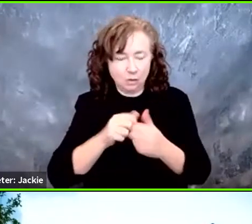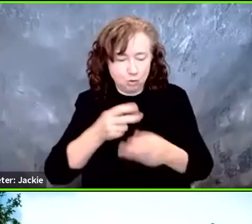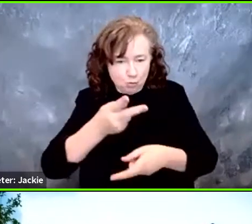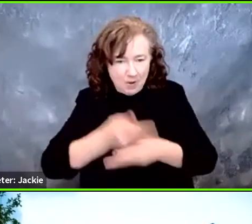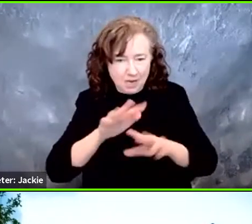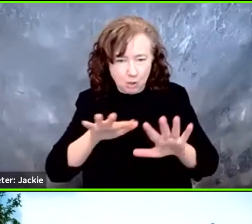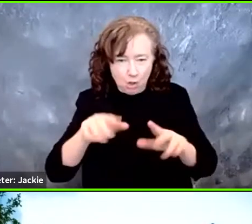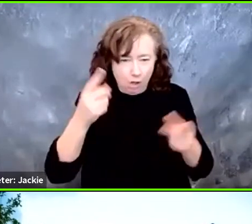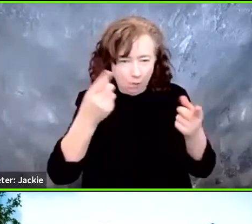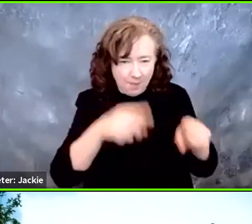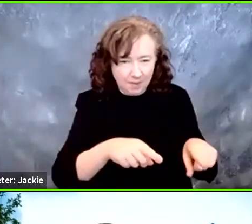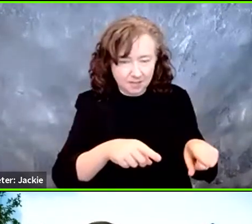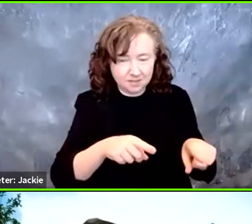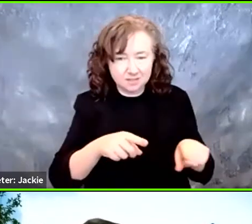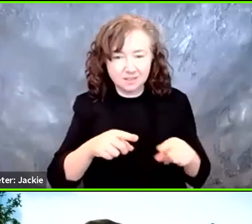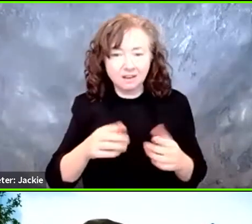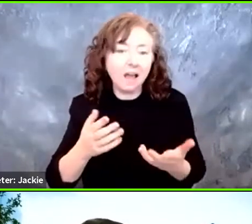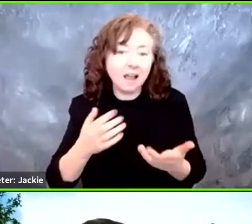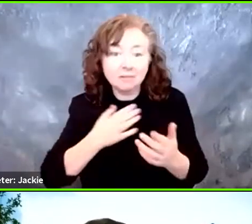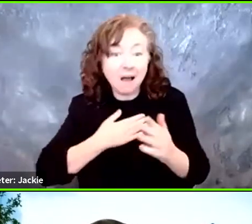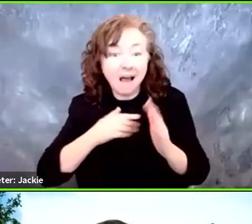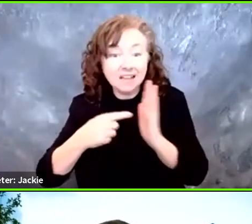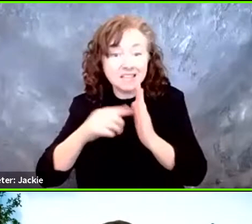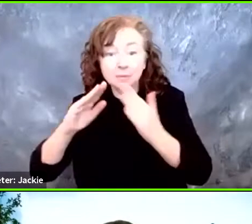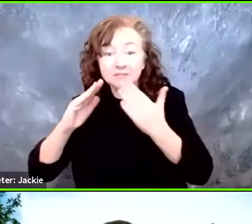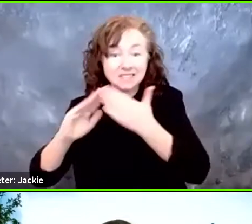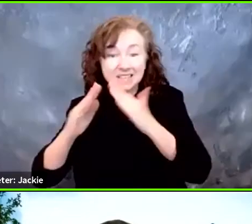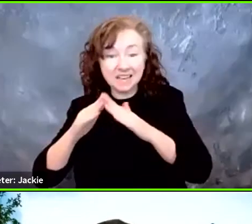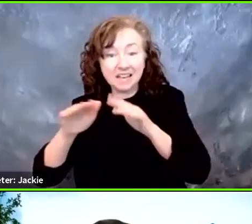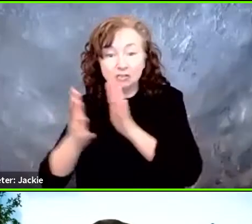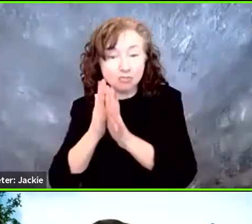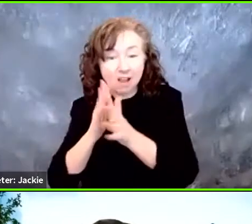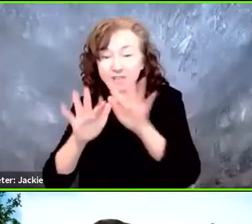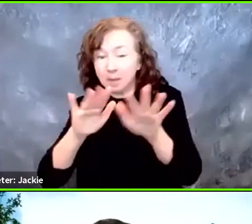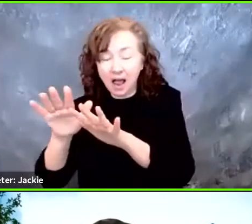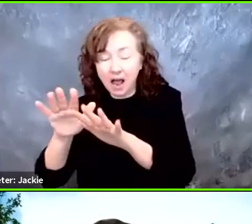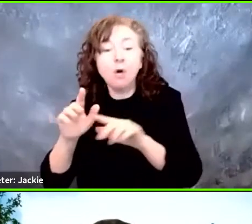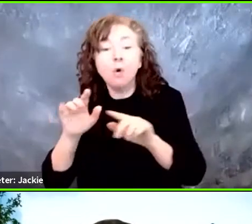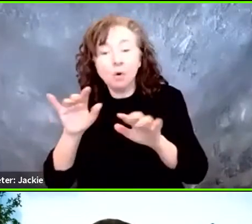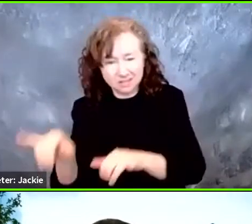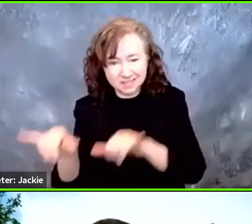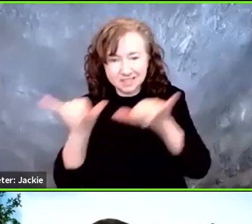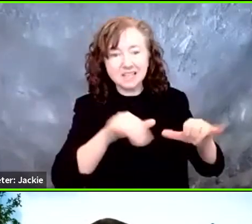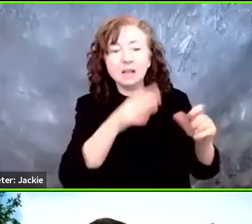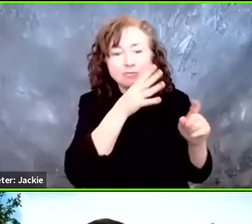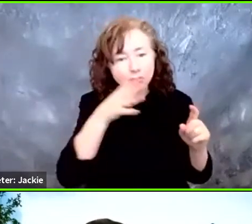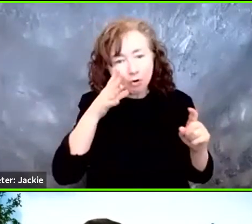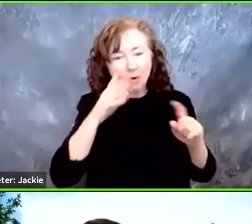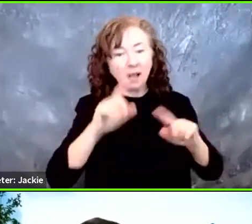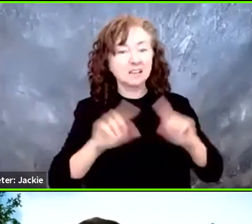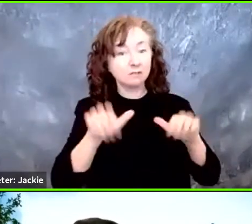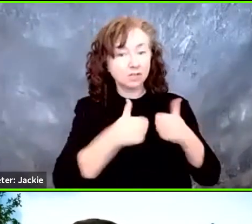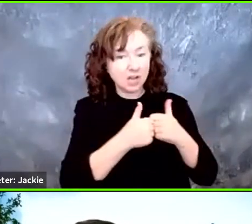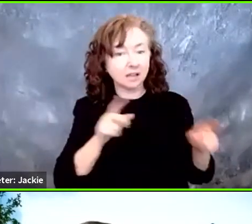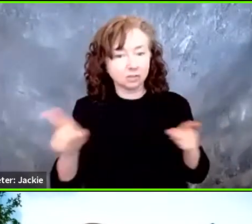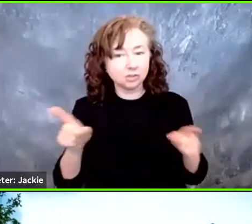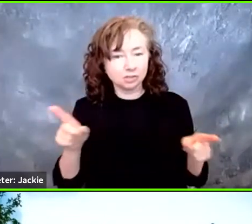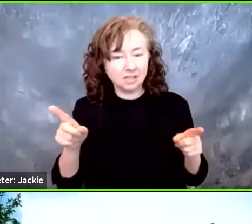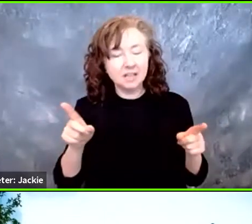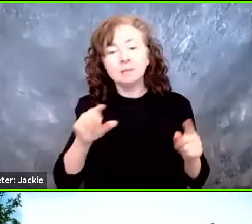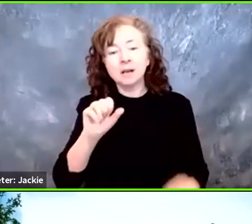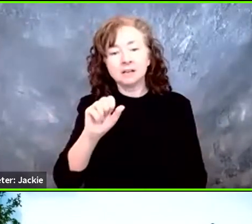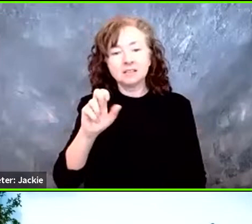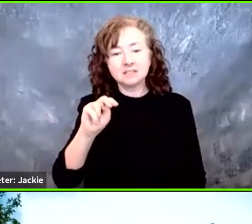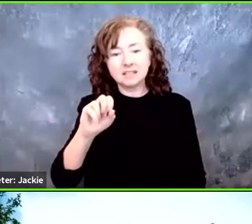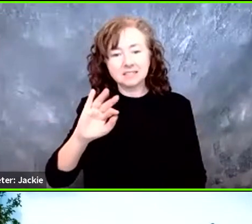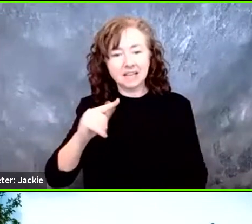whether it's a city example I gave here or rural and the other challenges it may be. So, I mean, sensing is everywhere today.